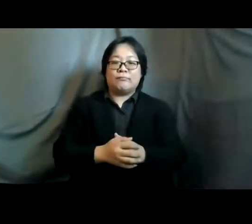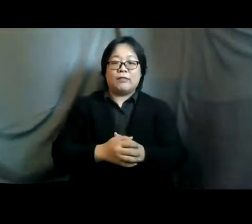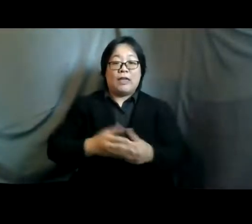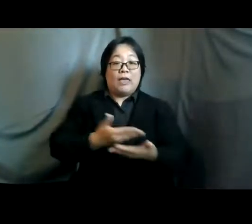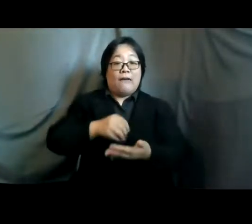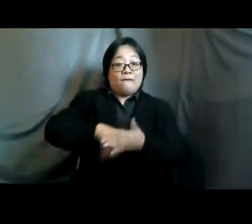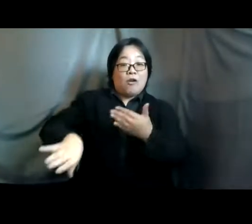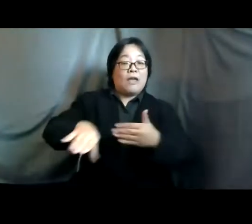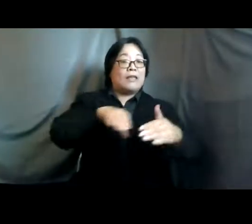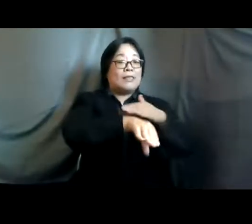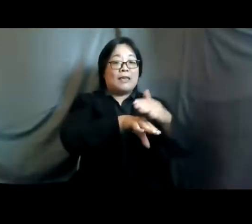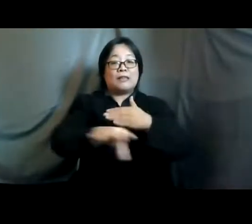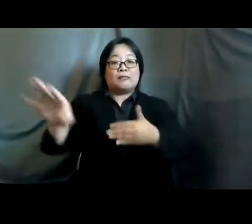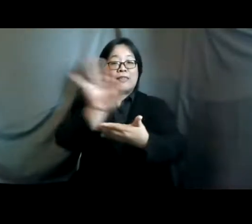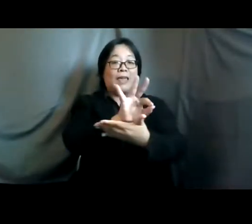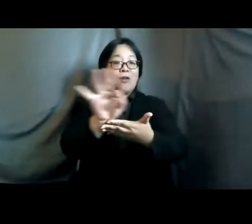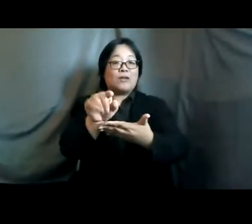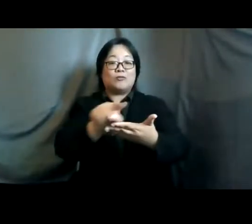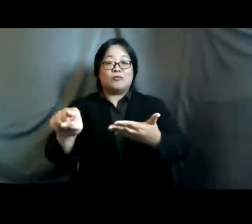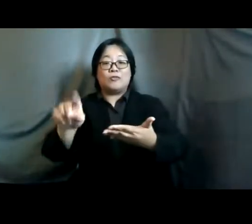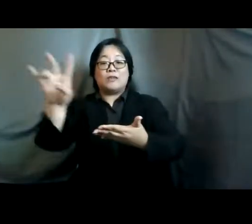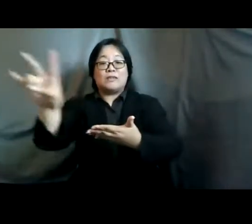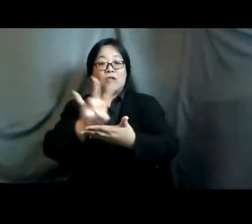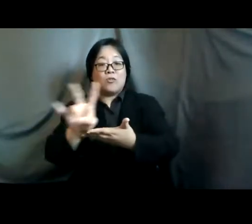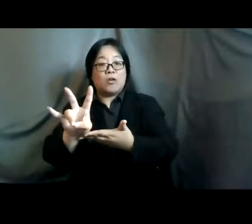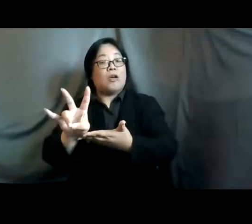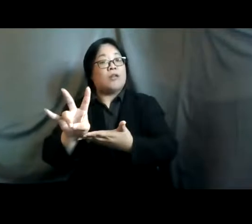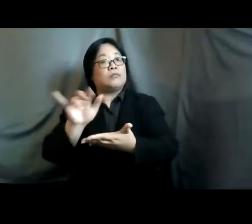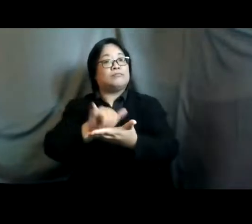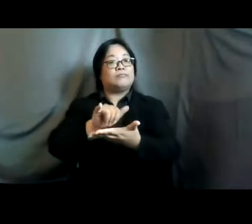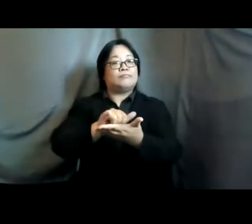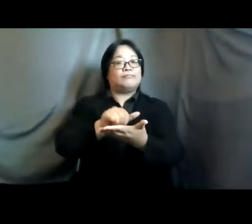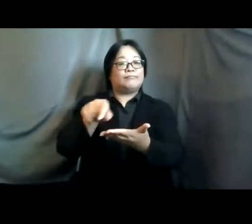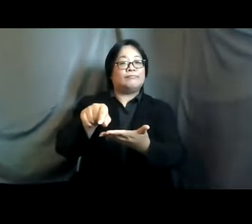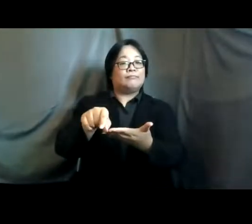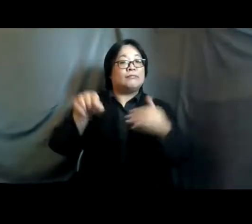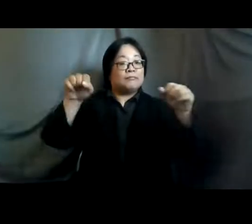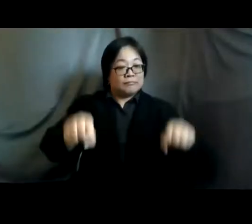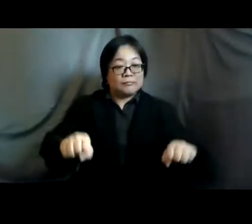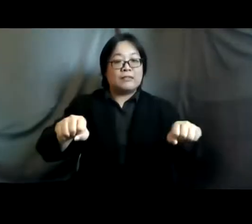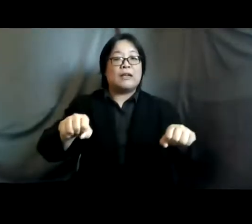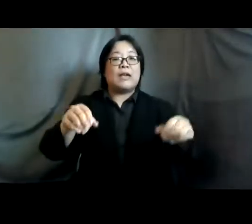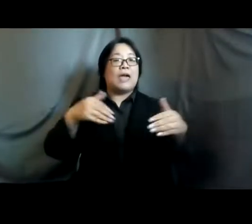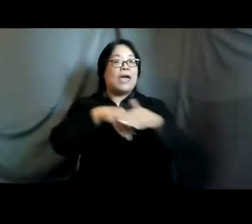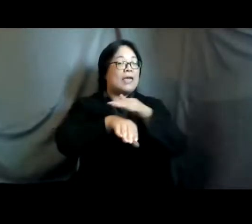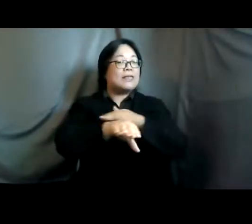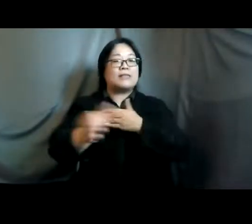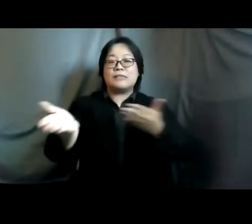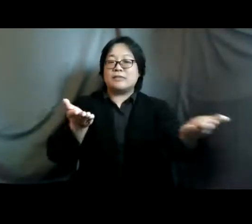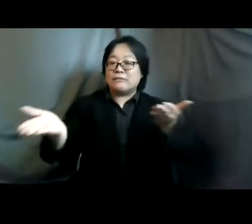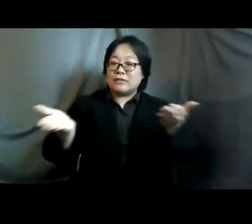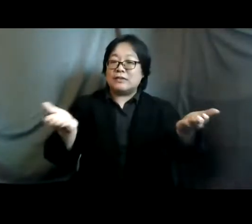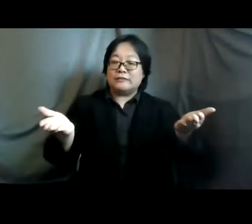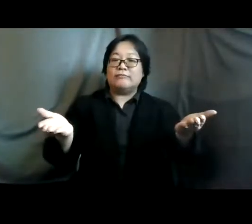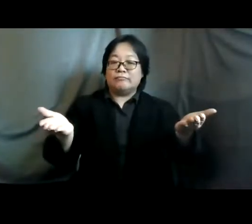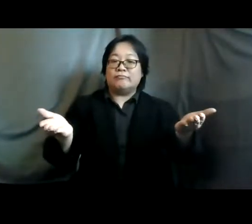weeks instead of seven weeks and accessing increasing um possibilities of access to services during this